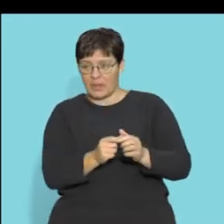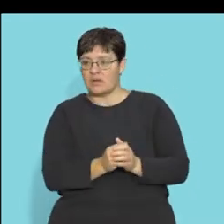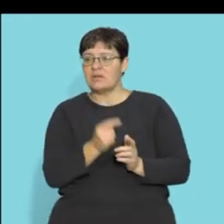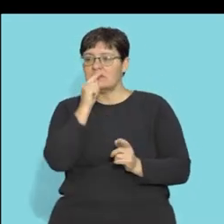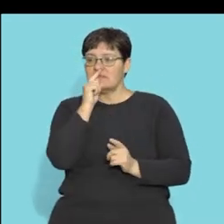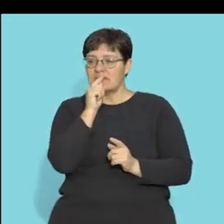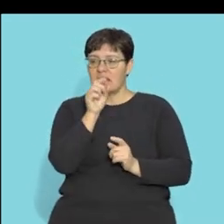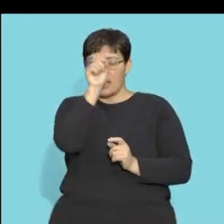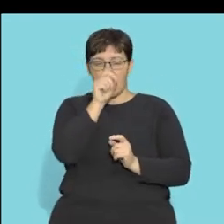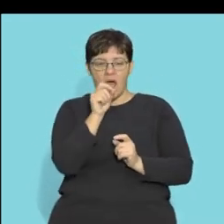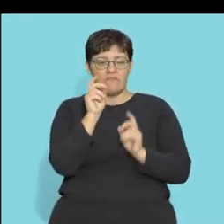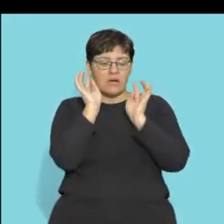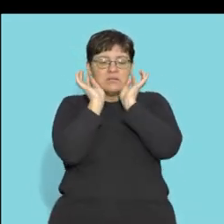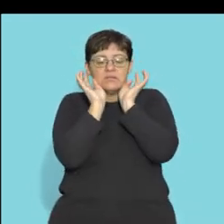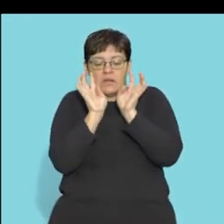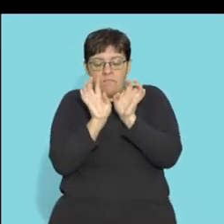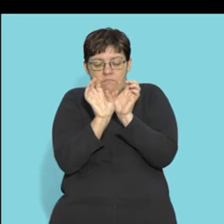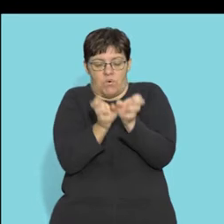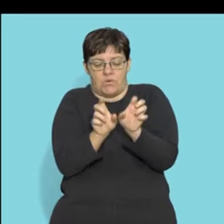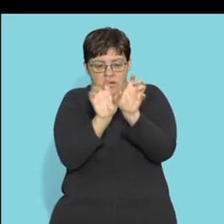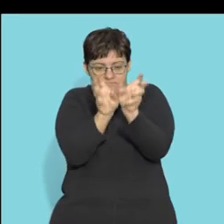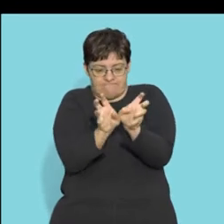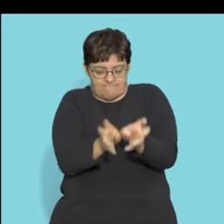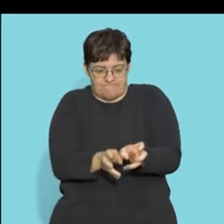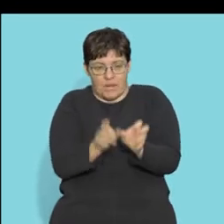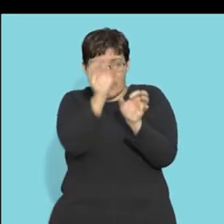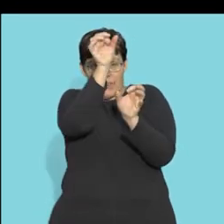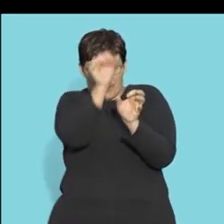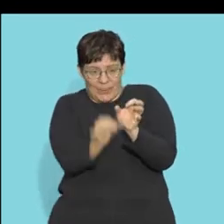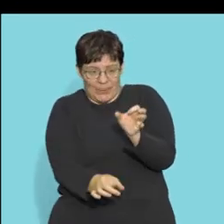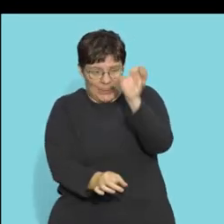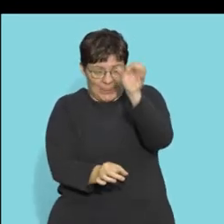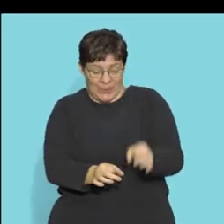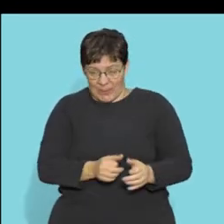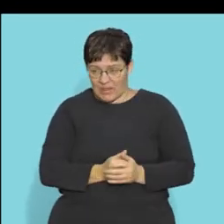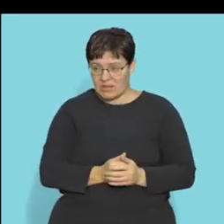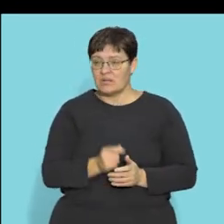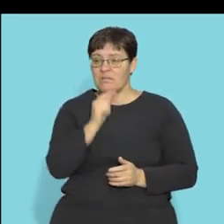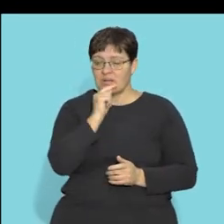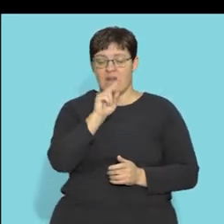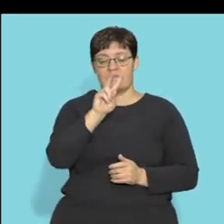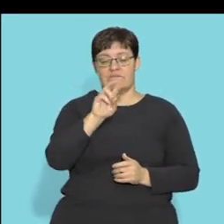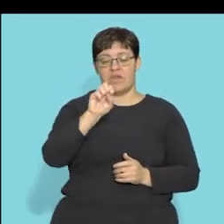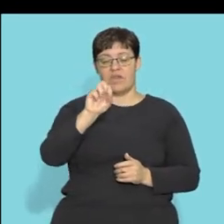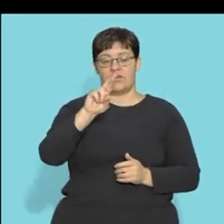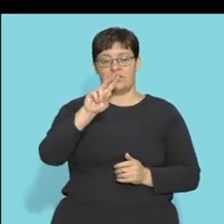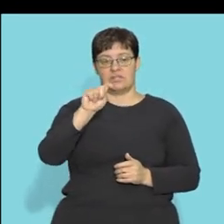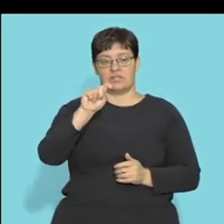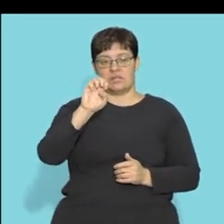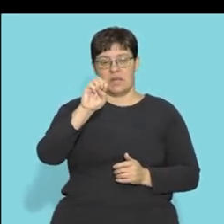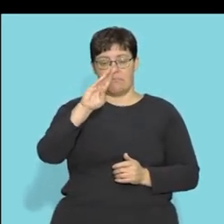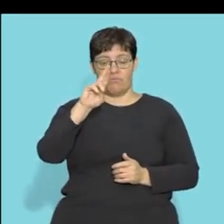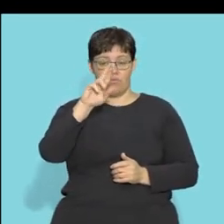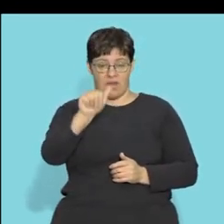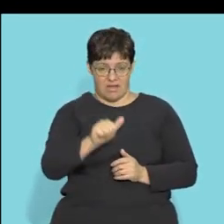it's surrounded by these bony things here. Right. And those bony things you've learned in grade 10 are the vertebra.